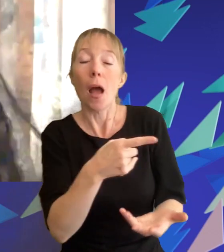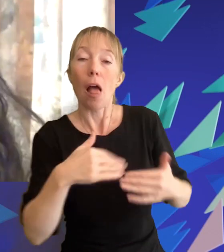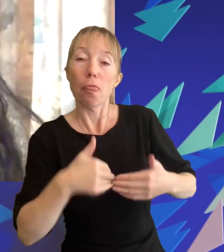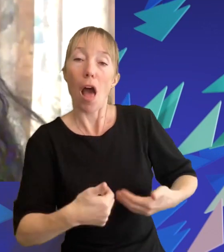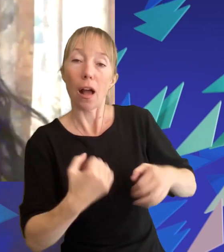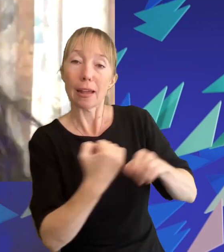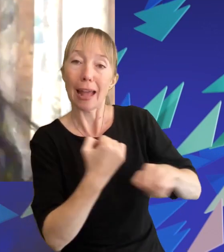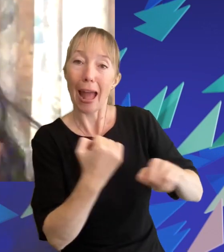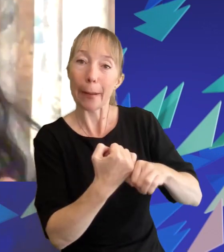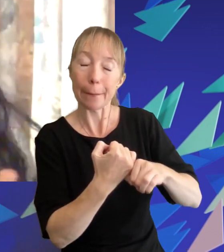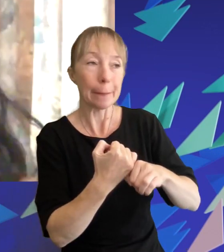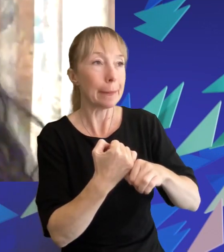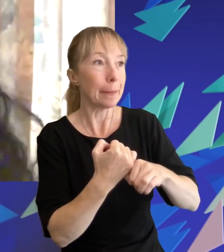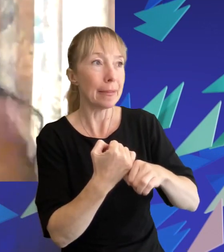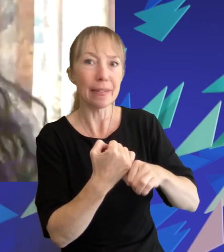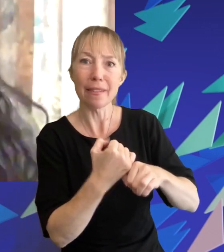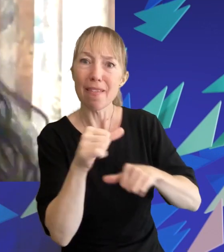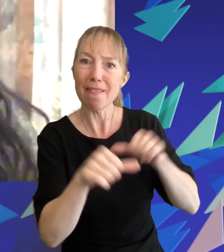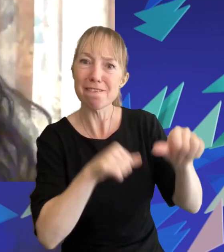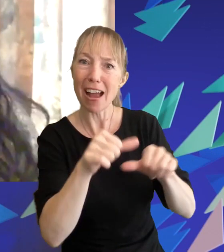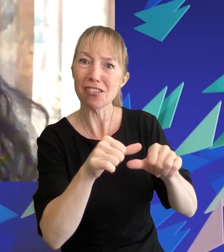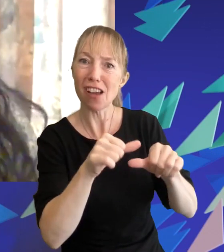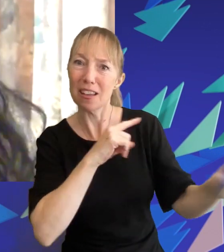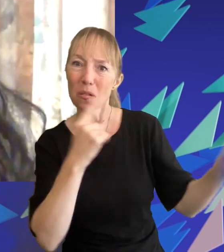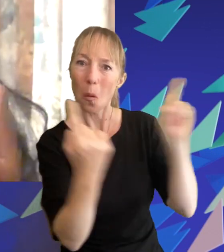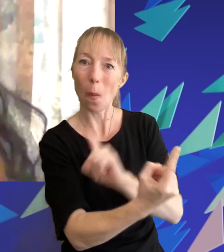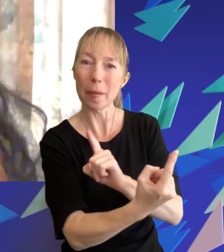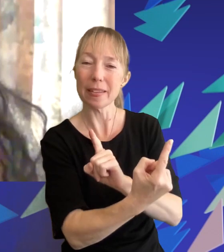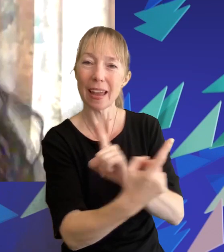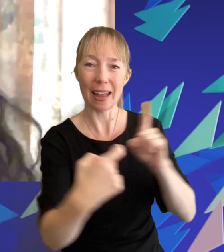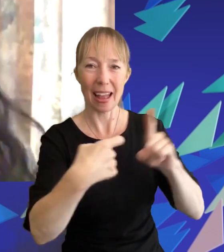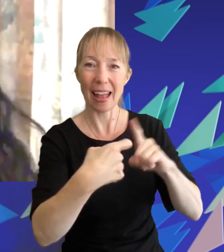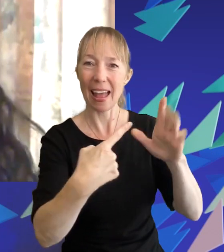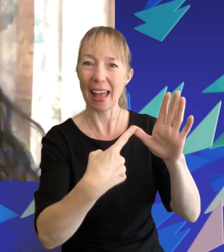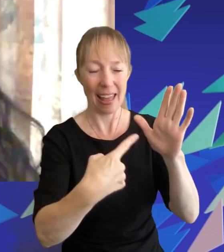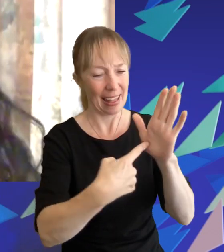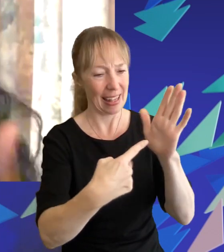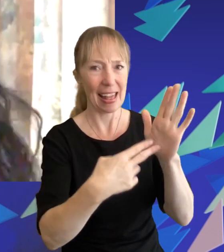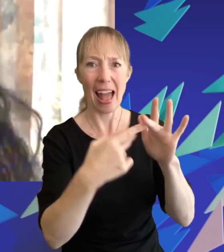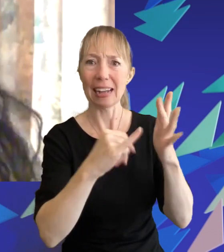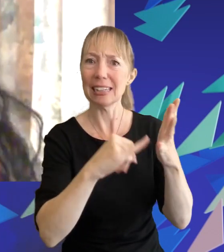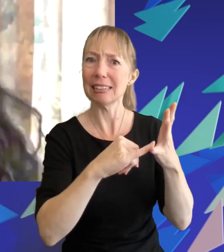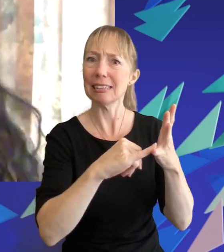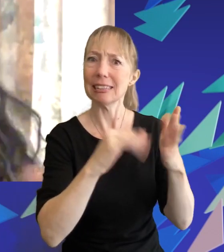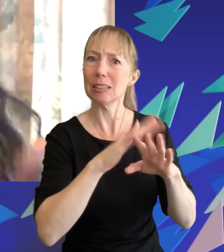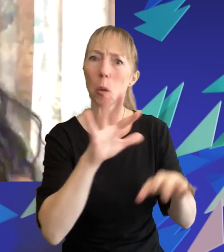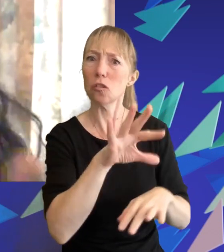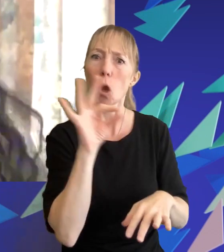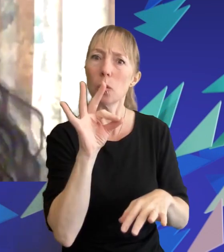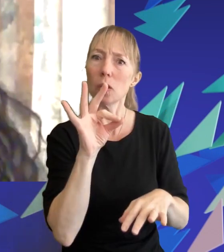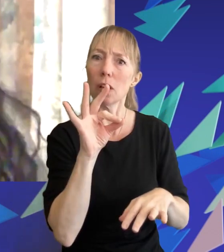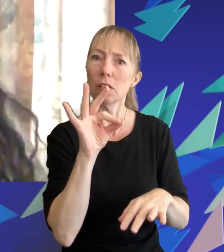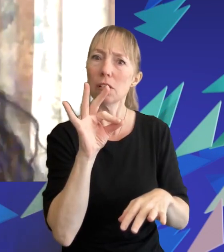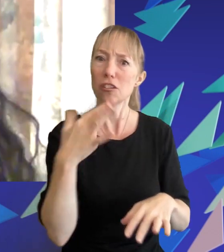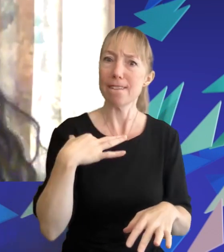games the franchise sort of turns that theme on its head like katniss isn't really a chosen one per se she volunteers in the event that her sister